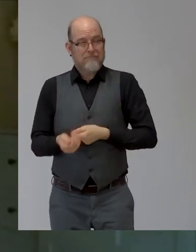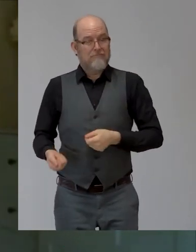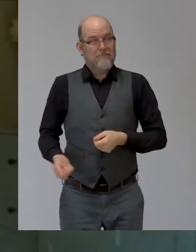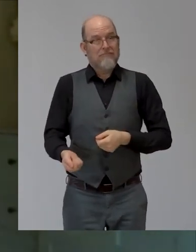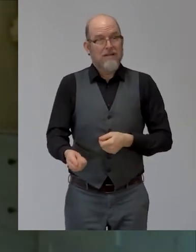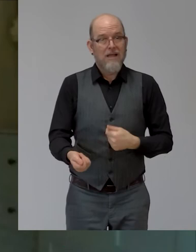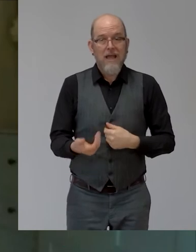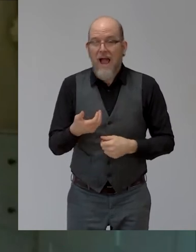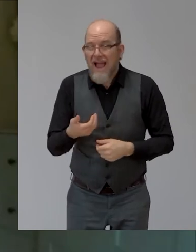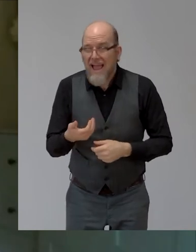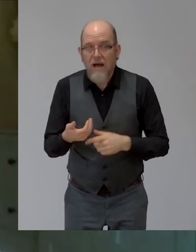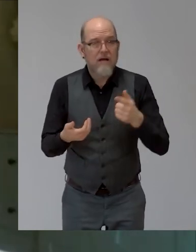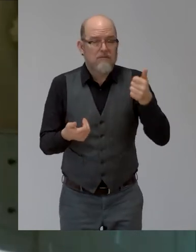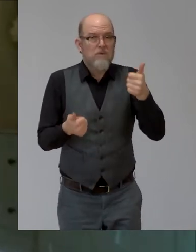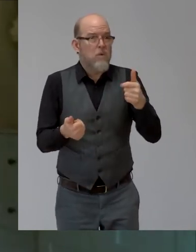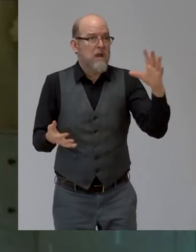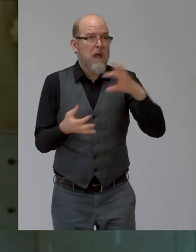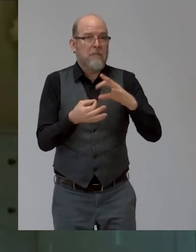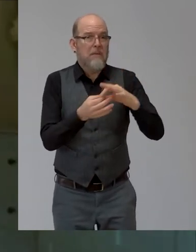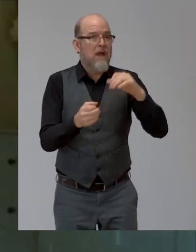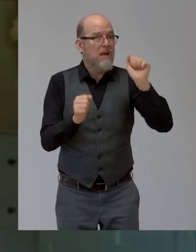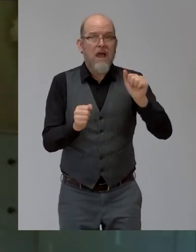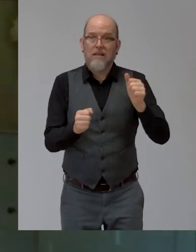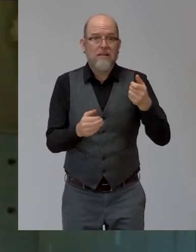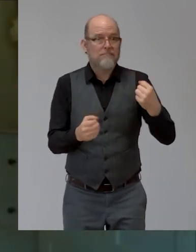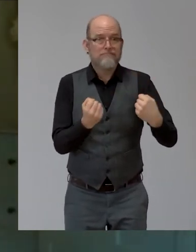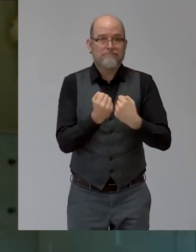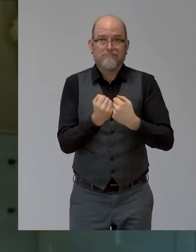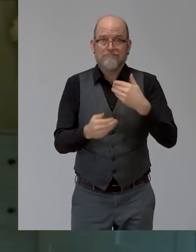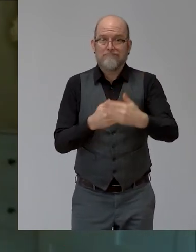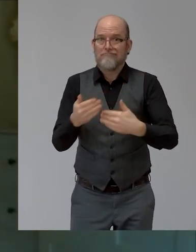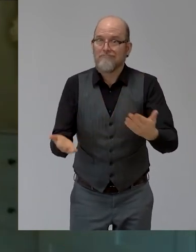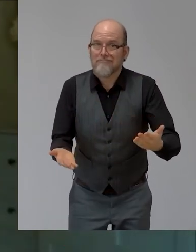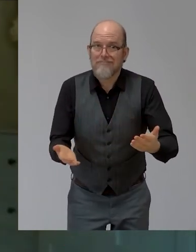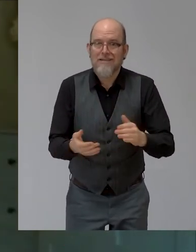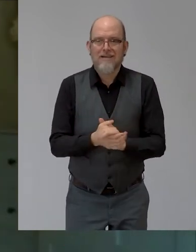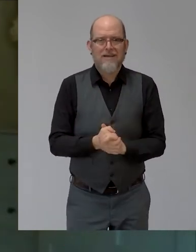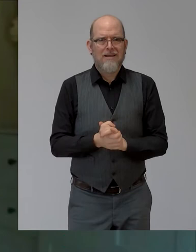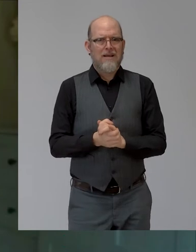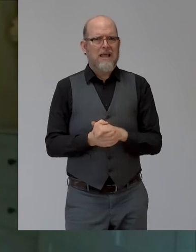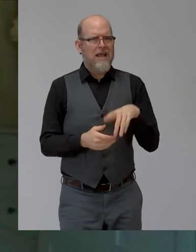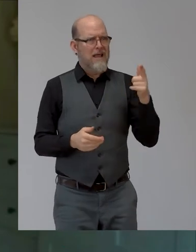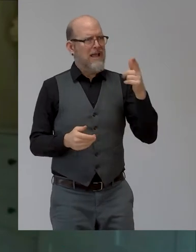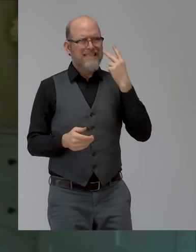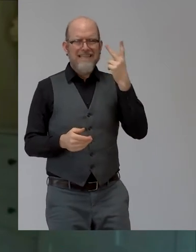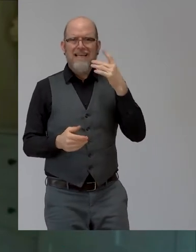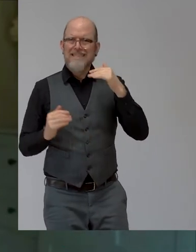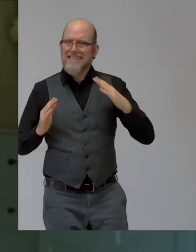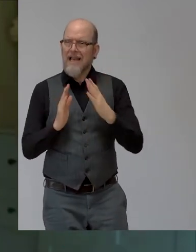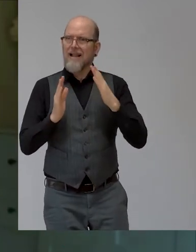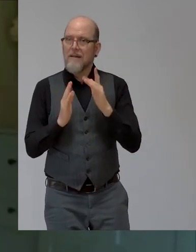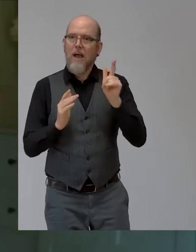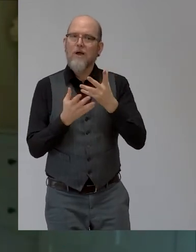bravest person on the planet. And, and the challenges that we have to overcome with our different disabilities, I think